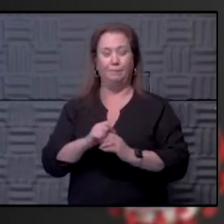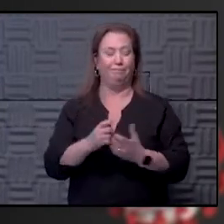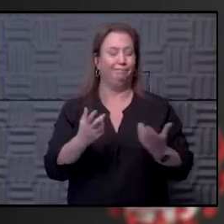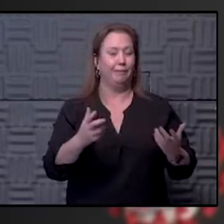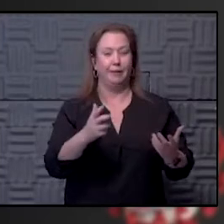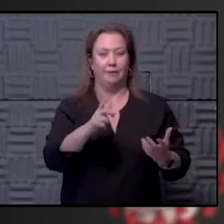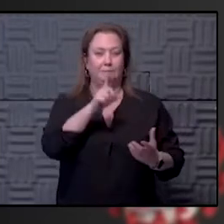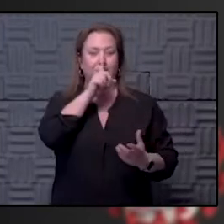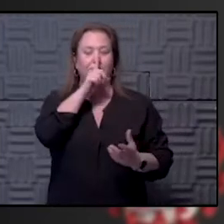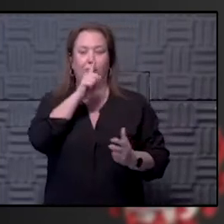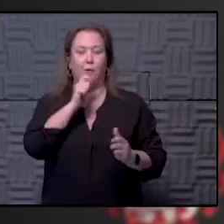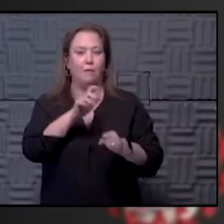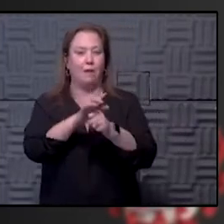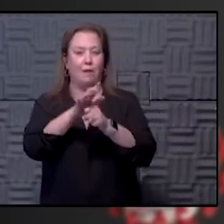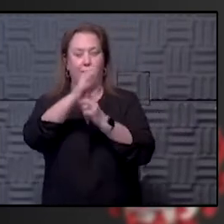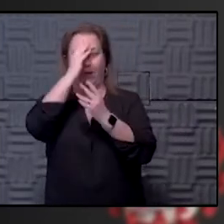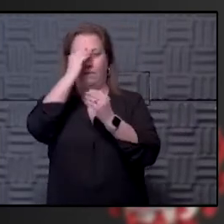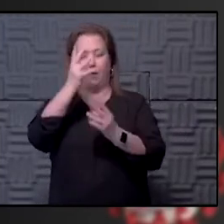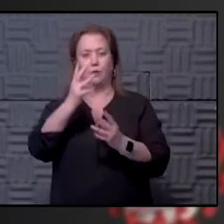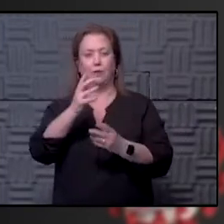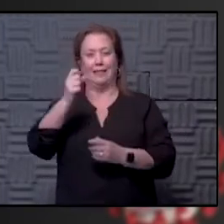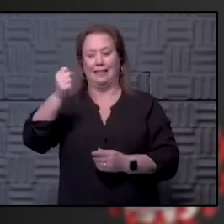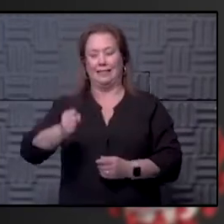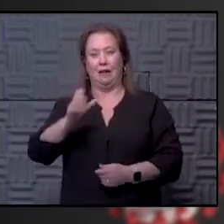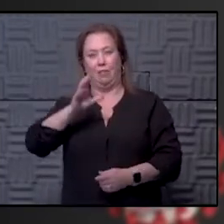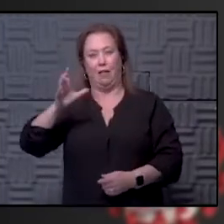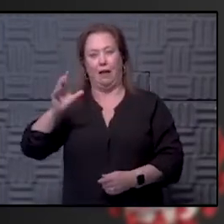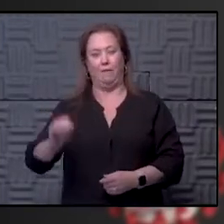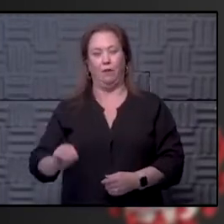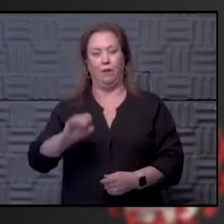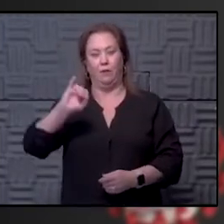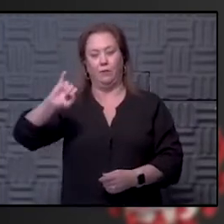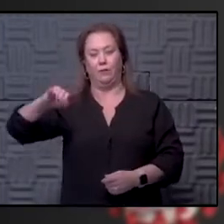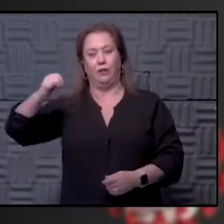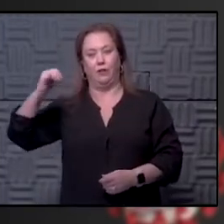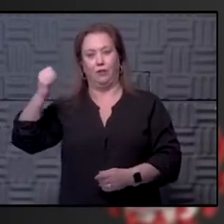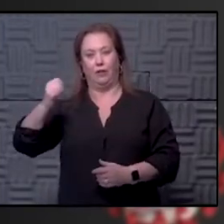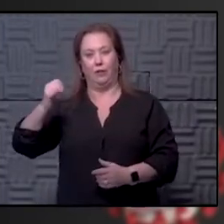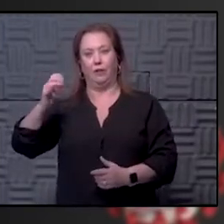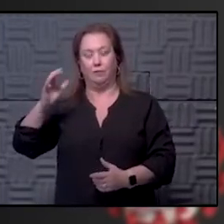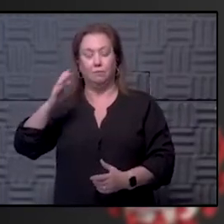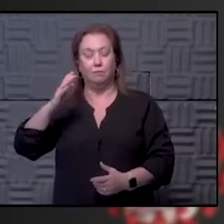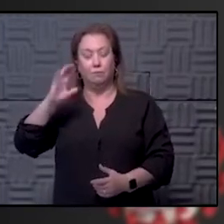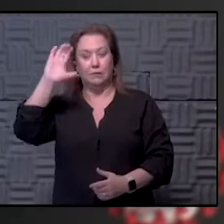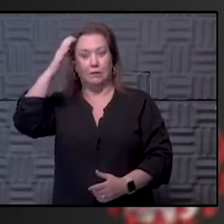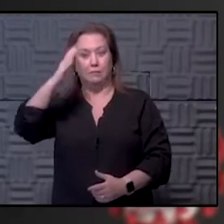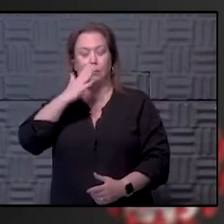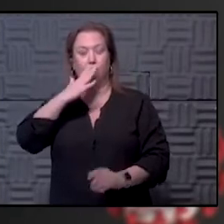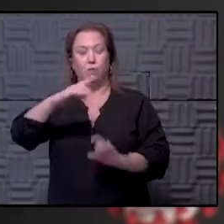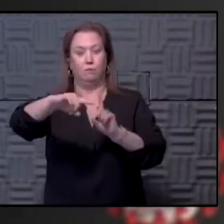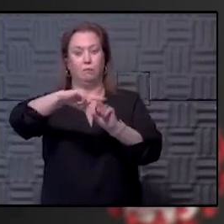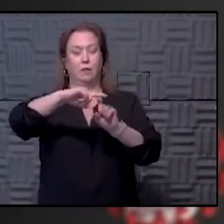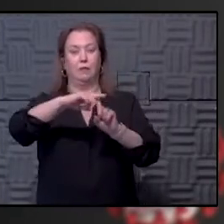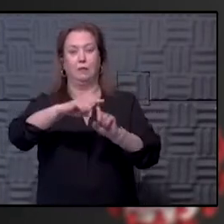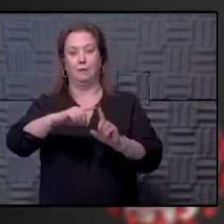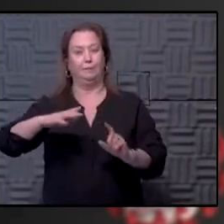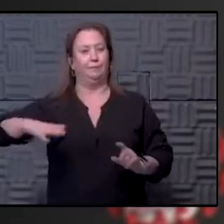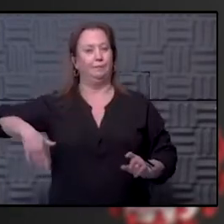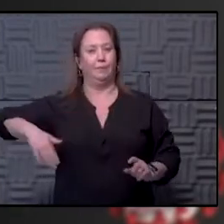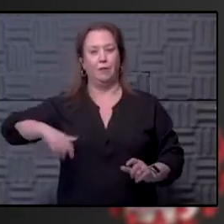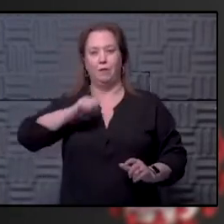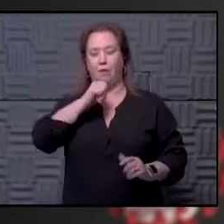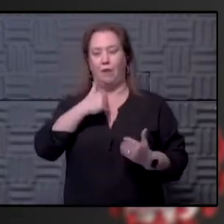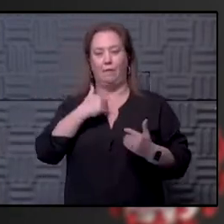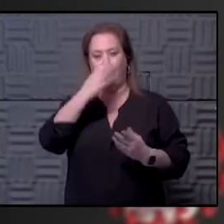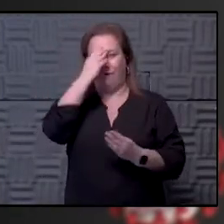around this question. Yet the closest would be some of the South African data on the J&J, which tend to look pretty darn good. But I still think – I don't think we know enough. We don't